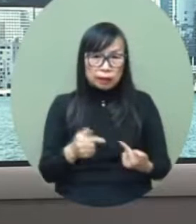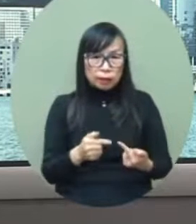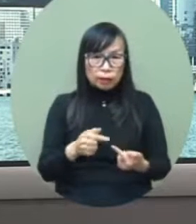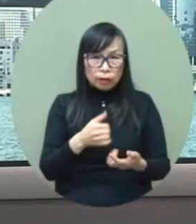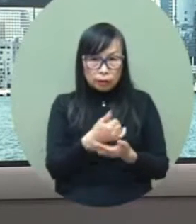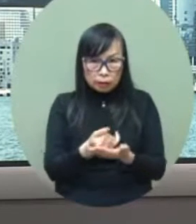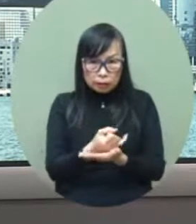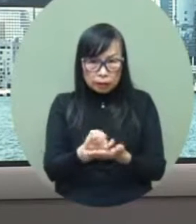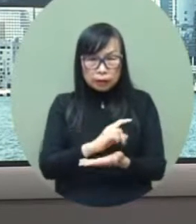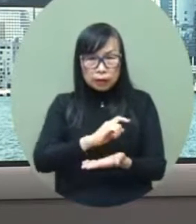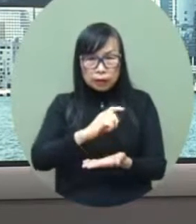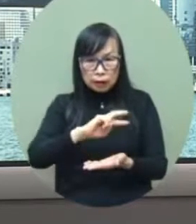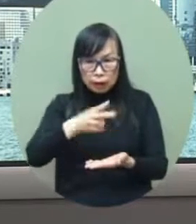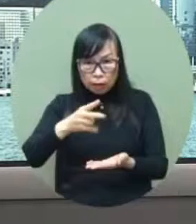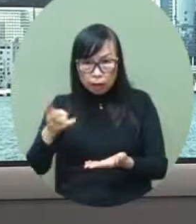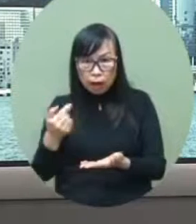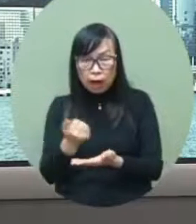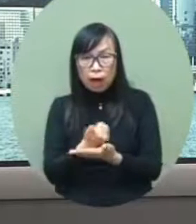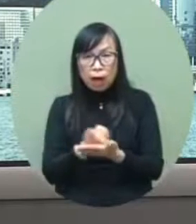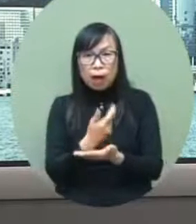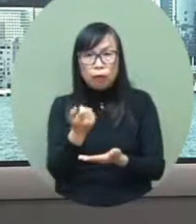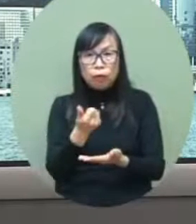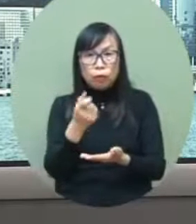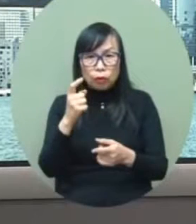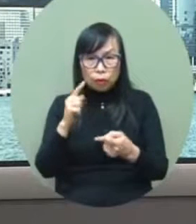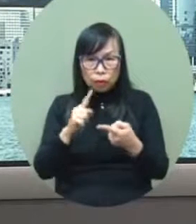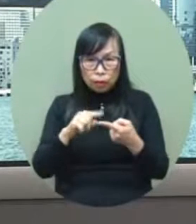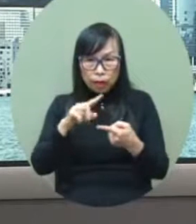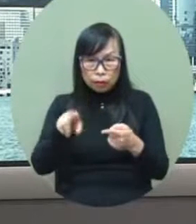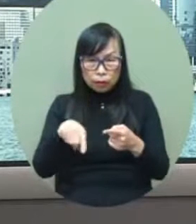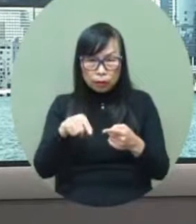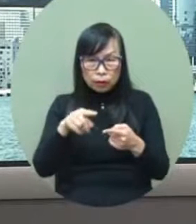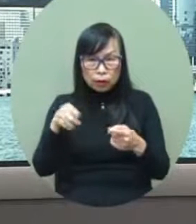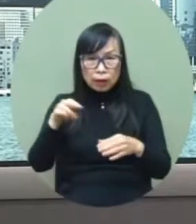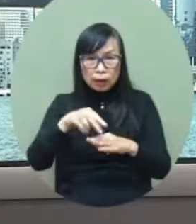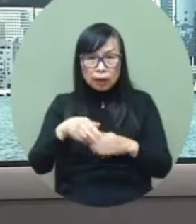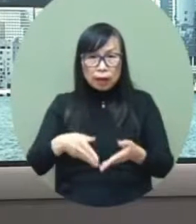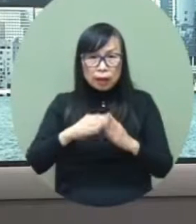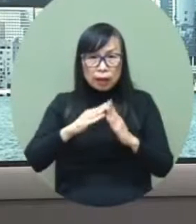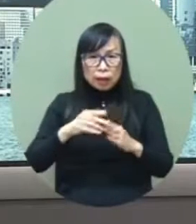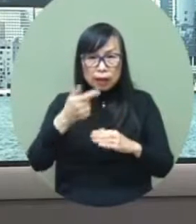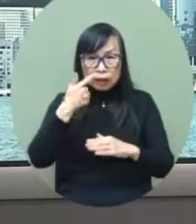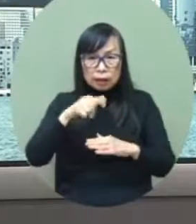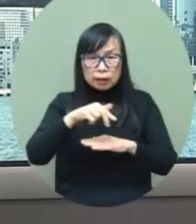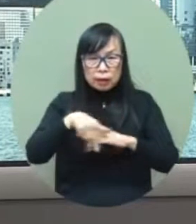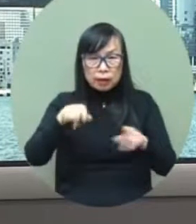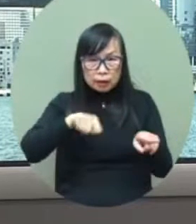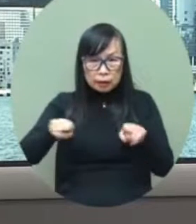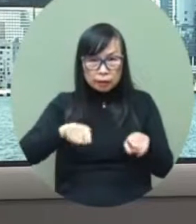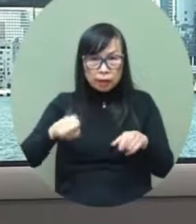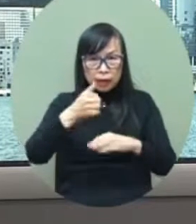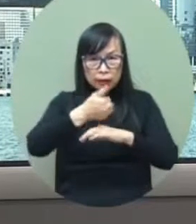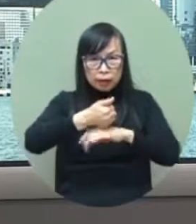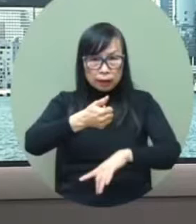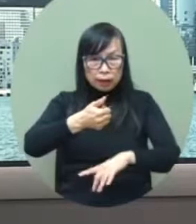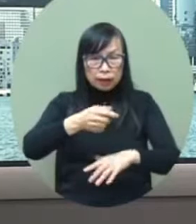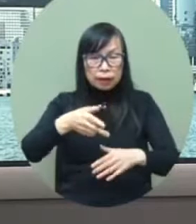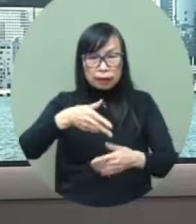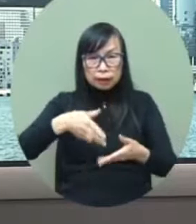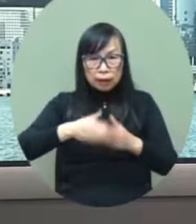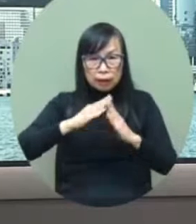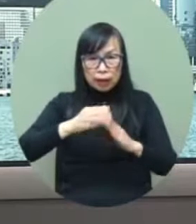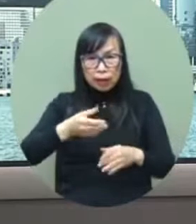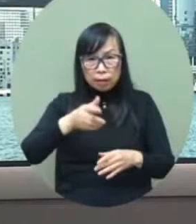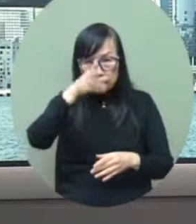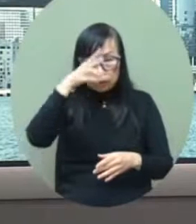of this term of government we've been reviewing various um measures and enhancing these measures right first we have set up a